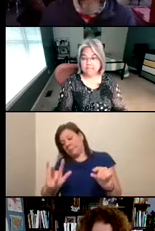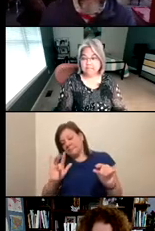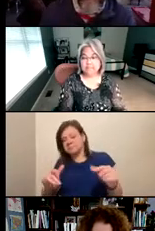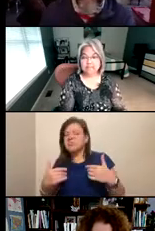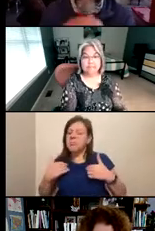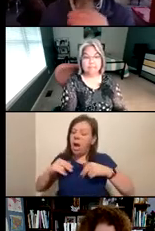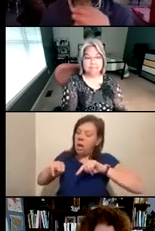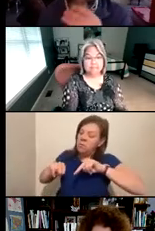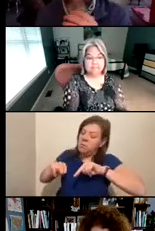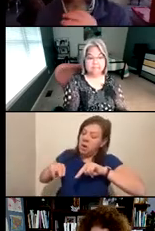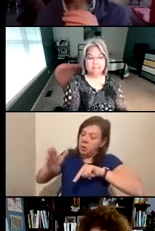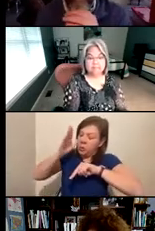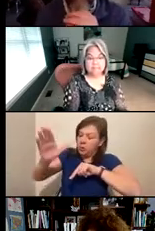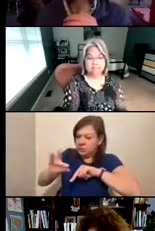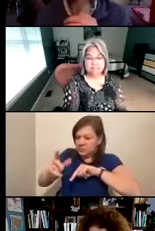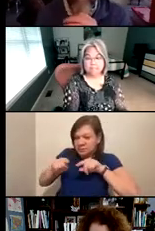monitor the chat throughout the presentation.